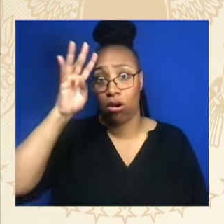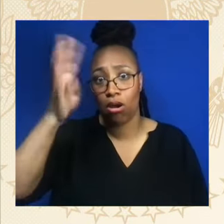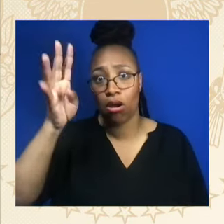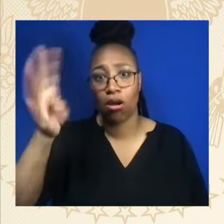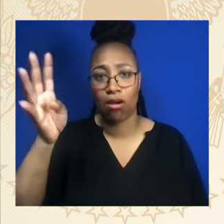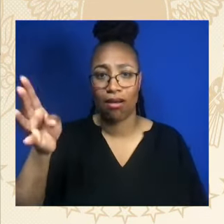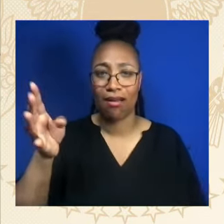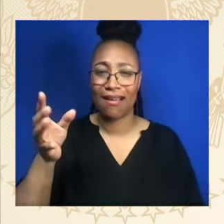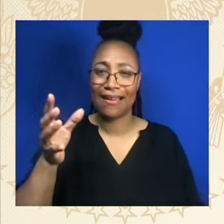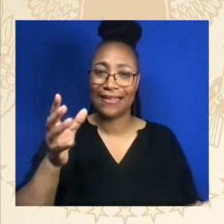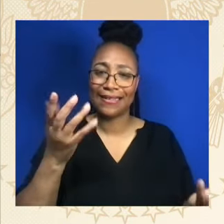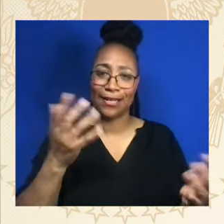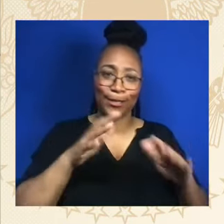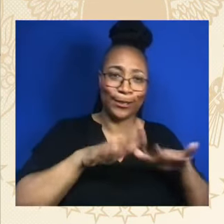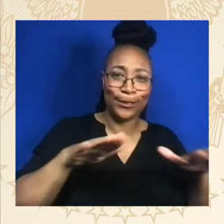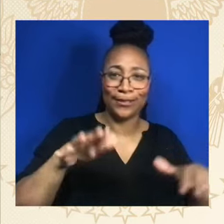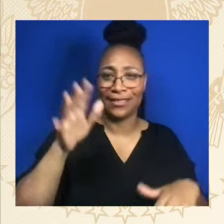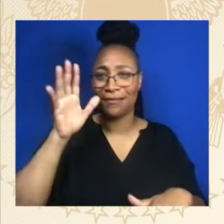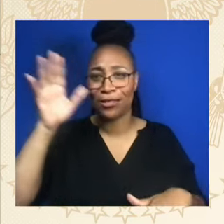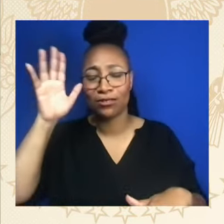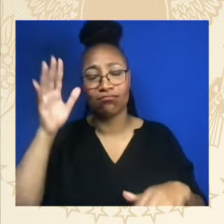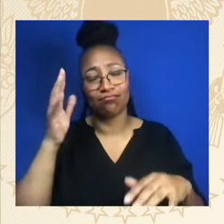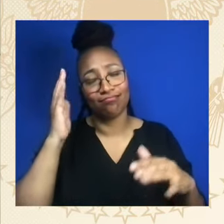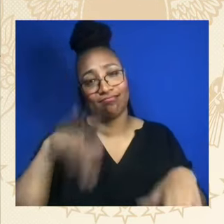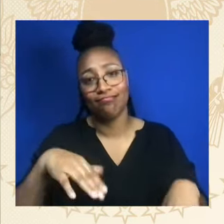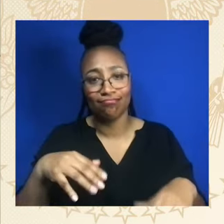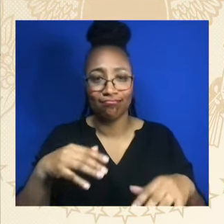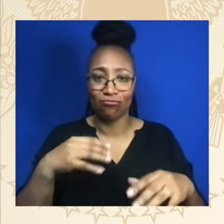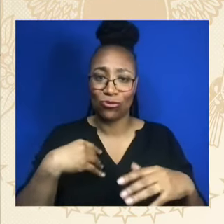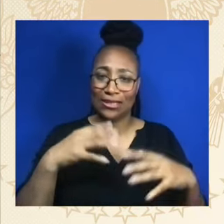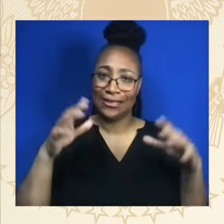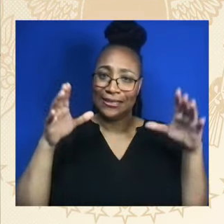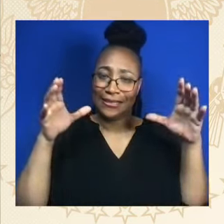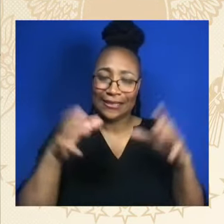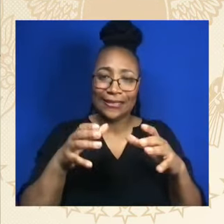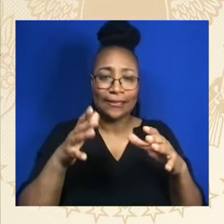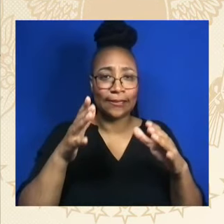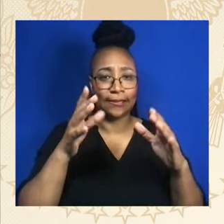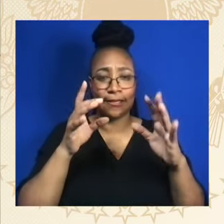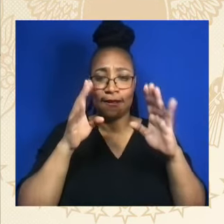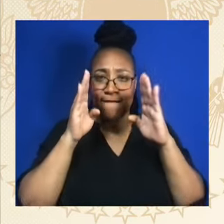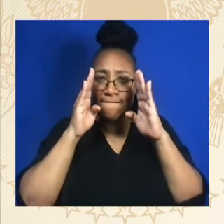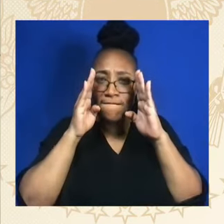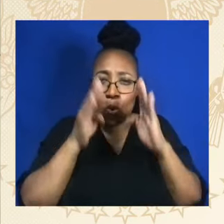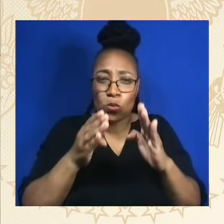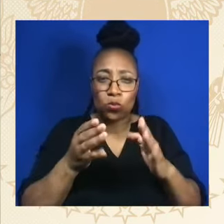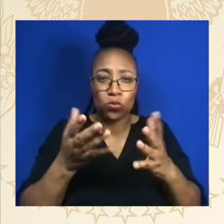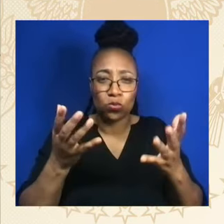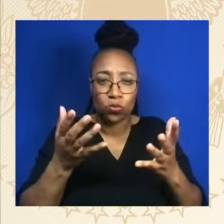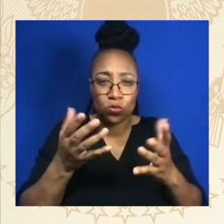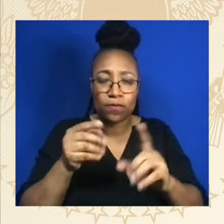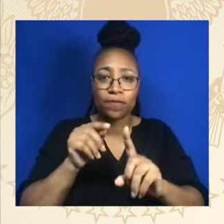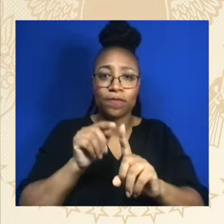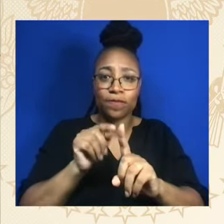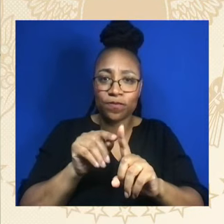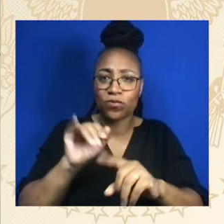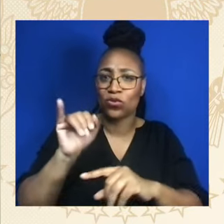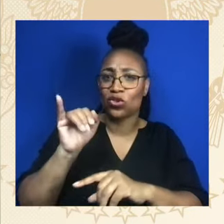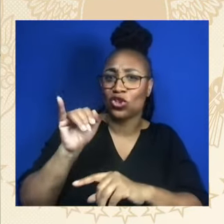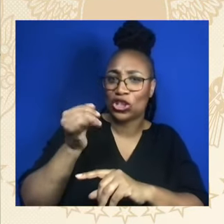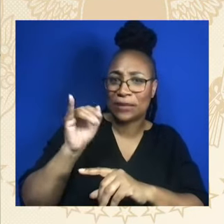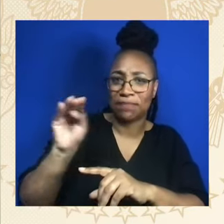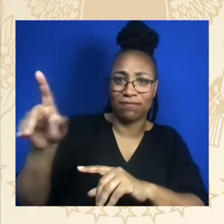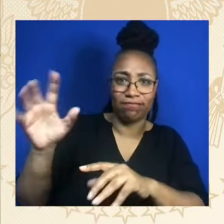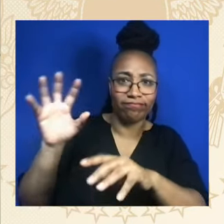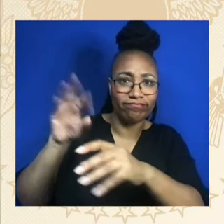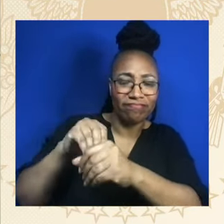that we've talked about a lot — Jim and others and I — we talked about those fence-line communities. Those fence-line communities suffered the